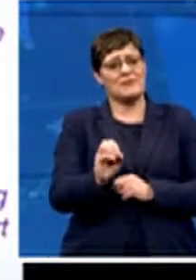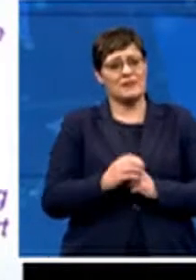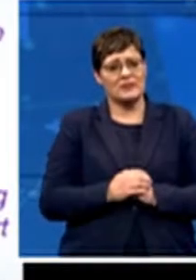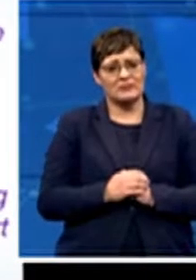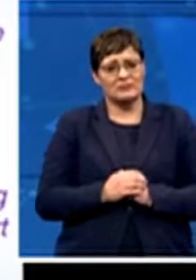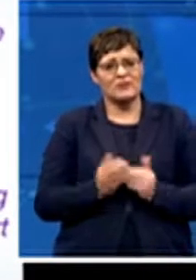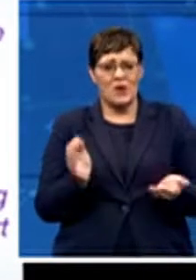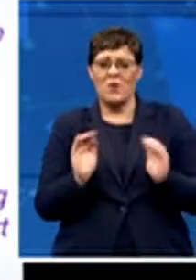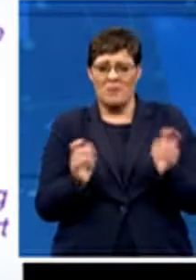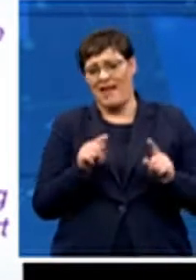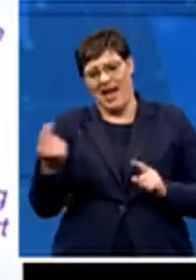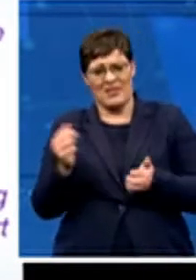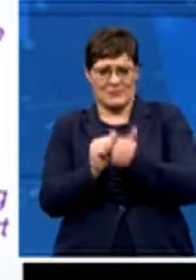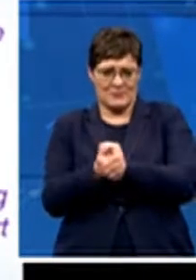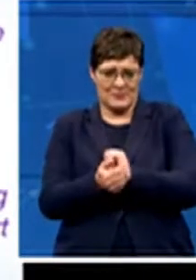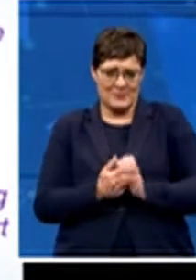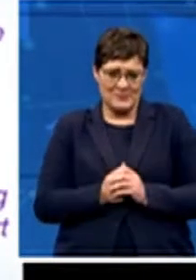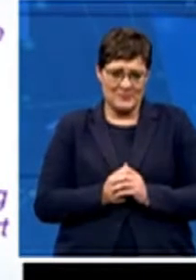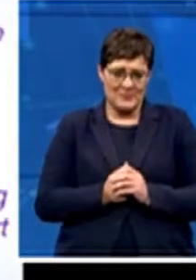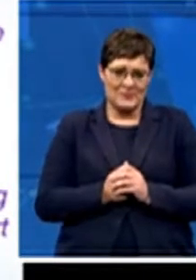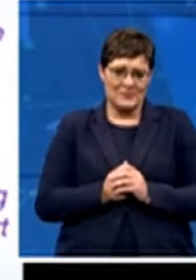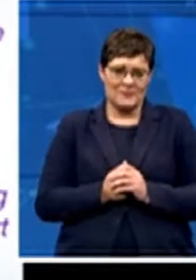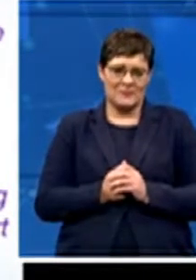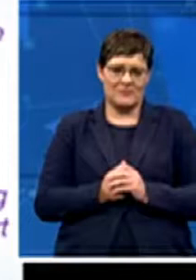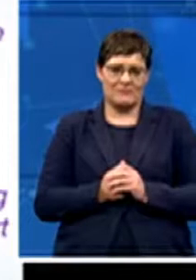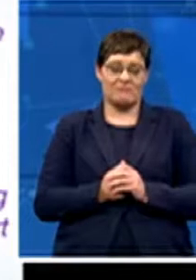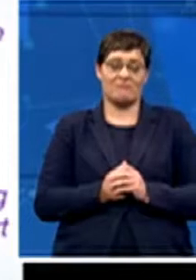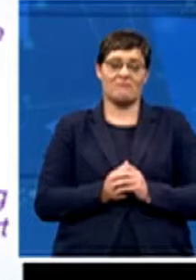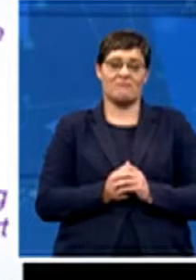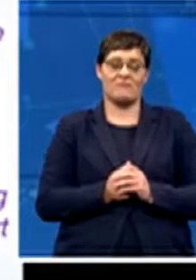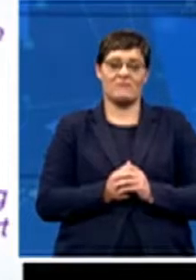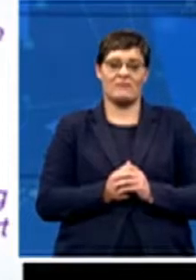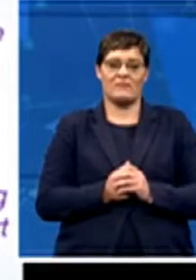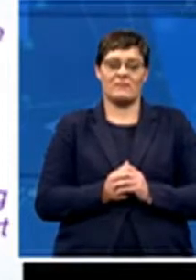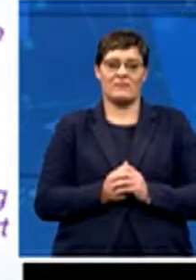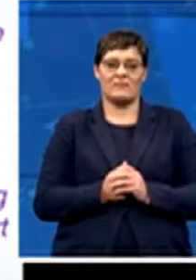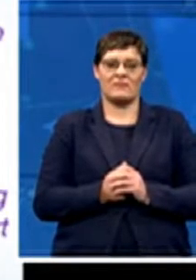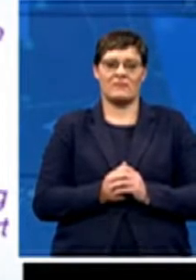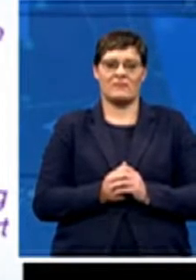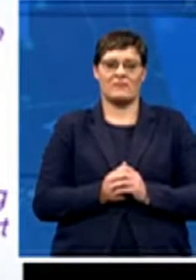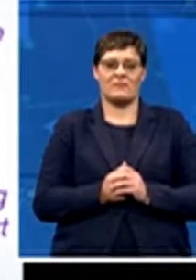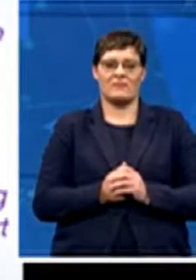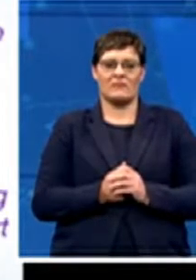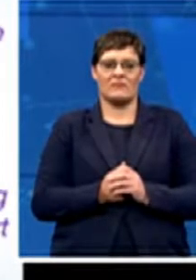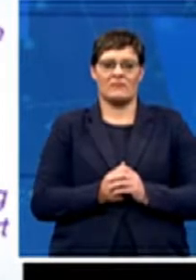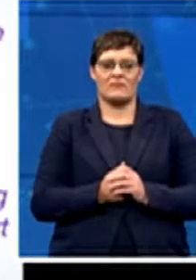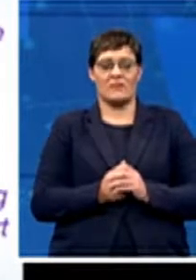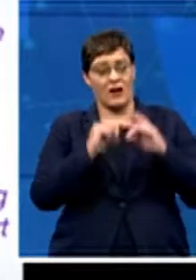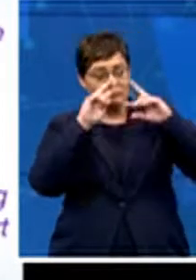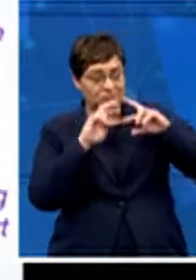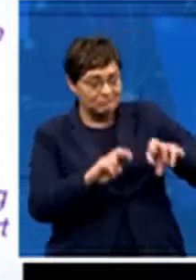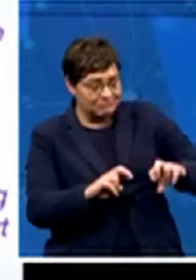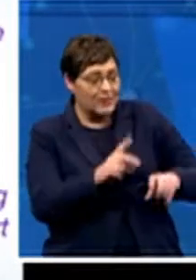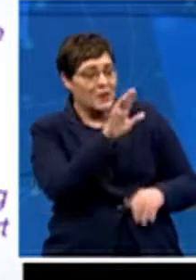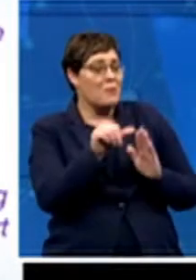available. That said, it is really important, the research, to remember that there were, and we've